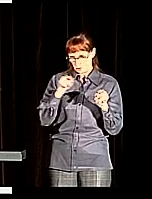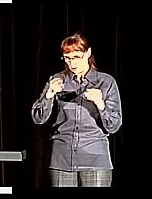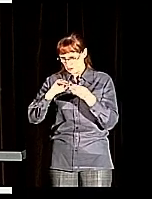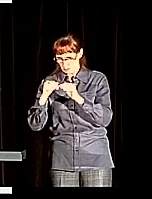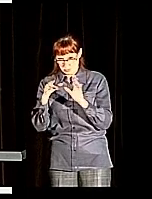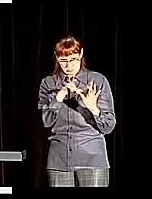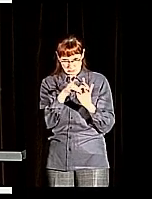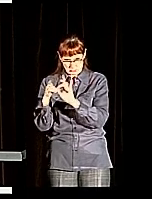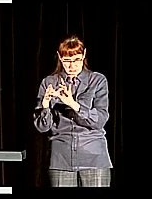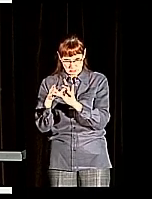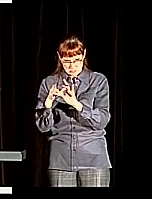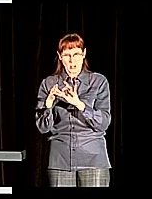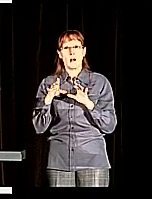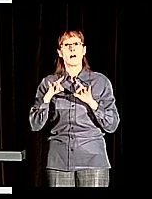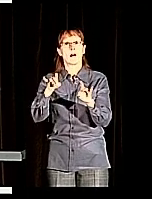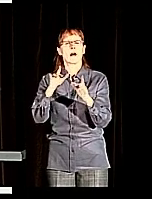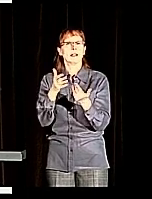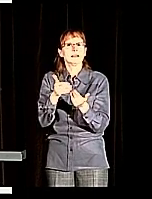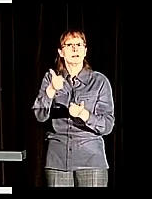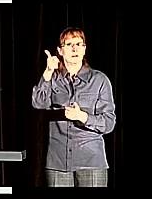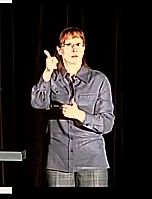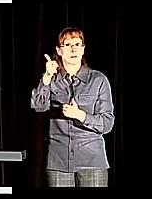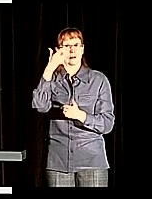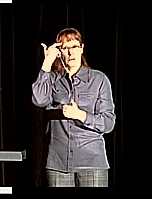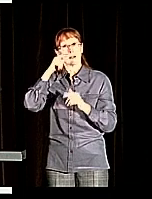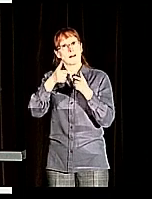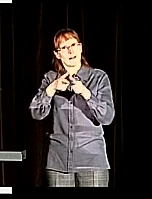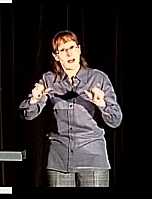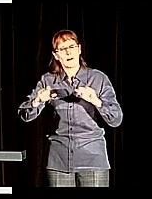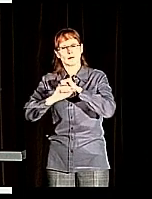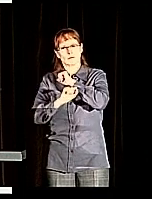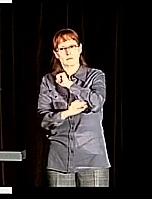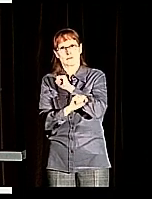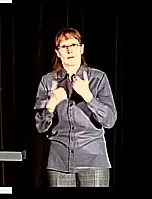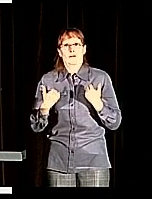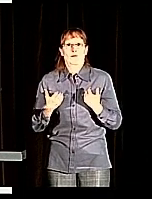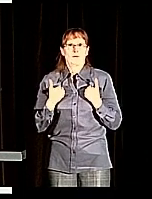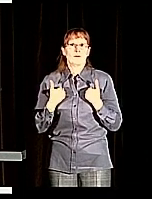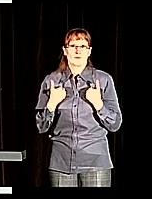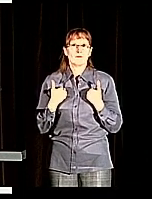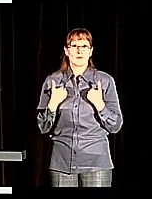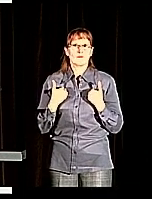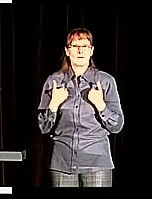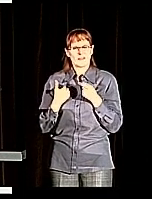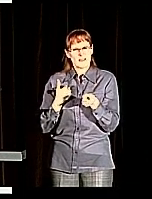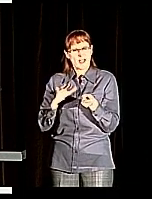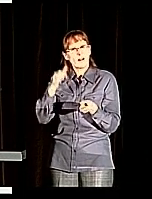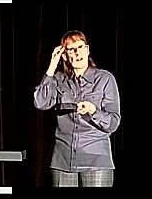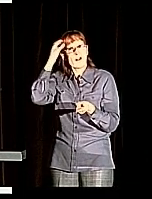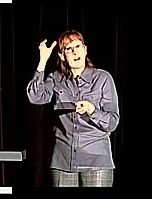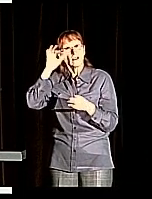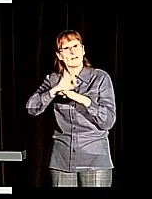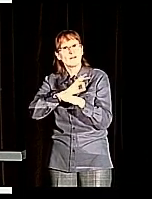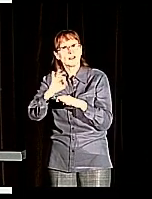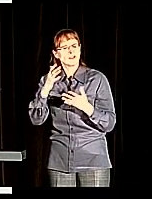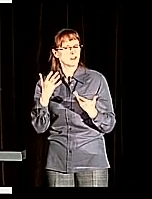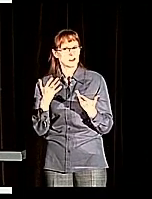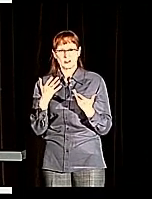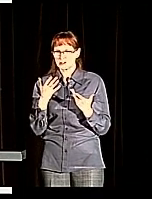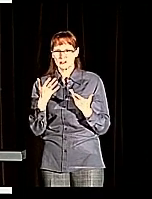either acquire a language later or there's a lot of gaps in their knowledge, those cognitive functions usually don't come to foray.